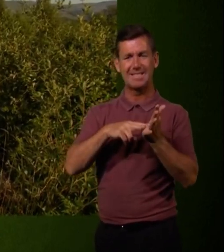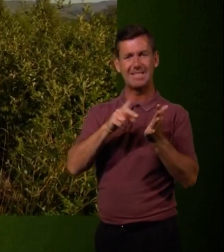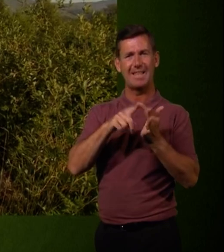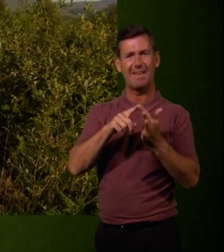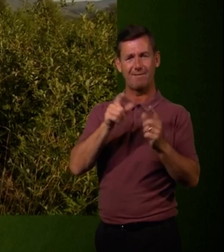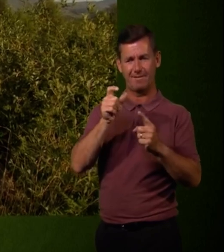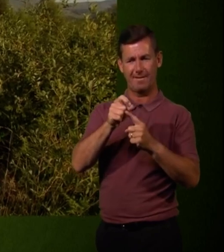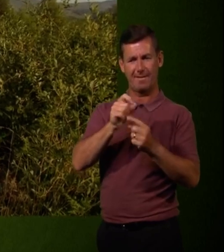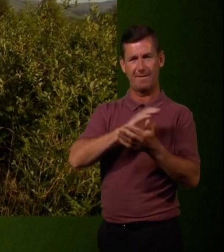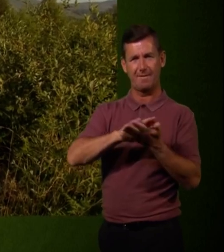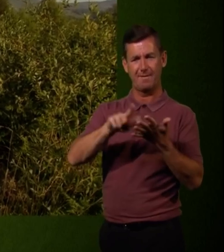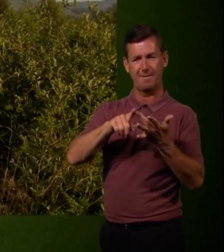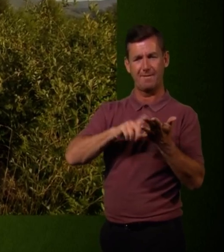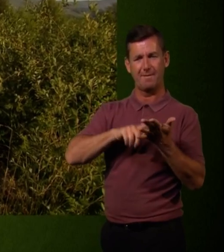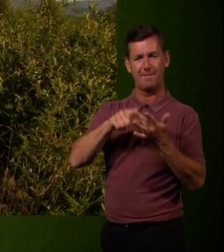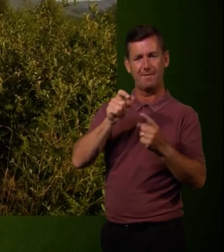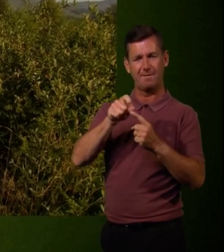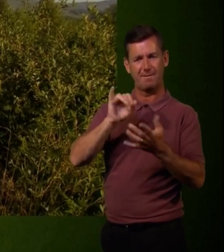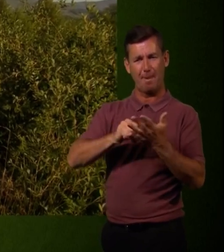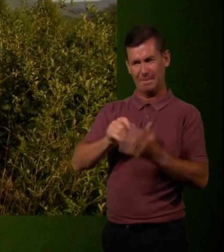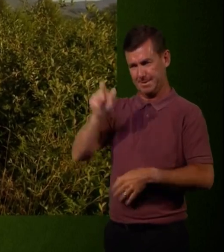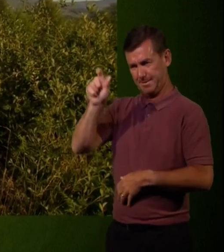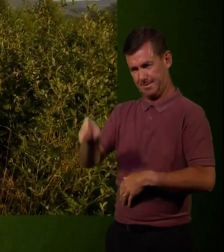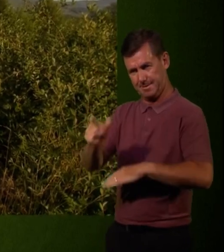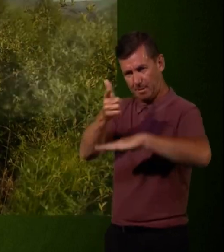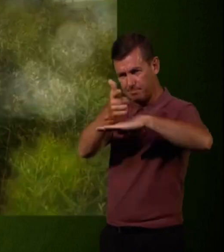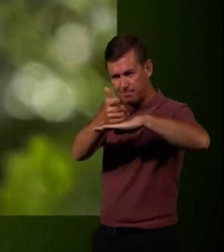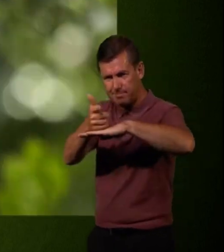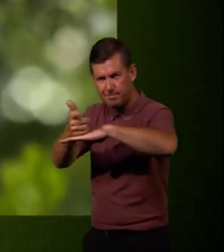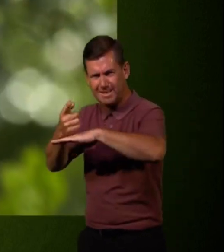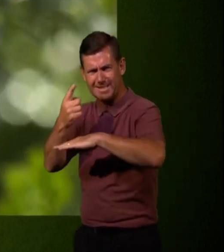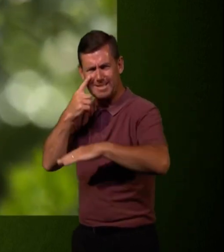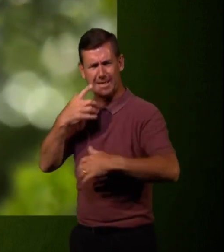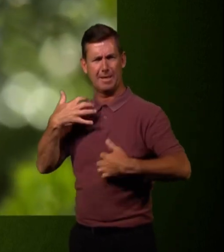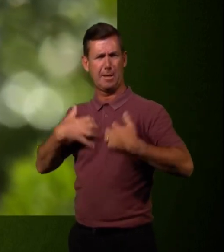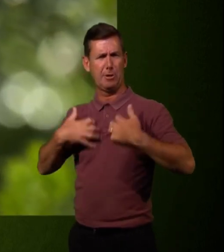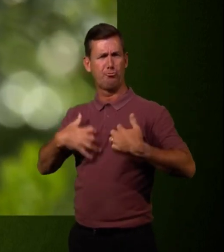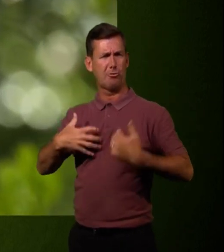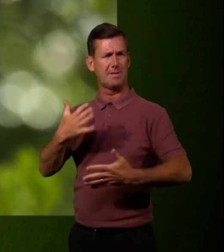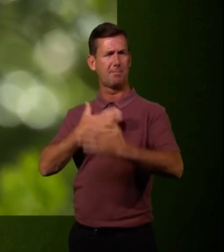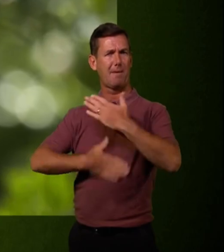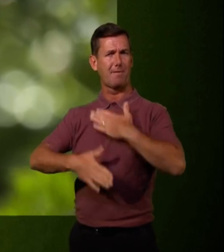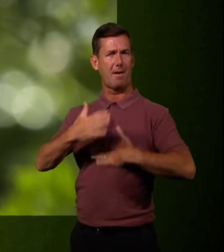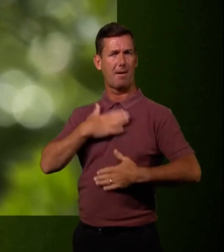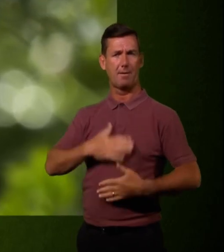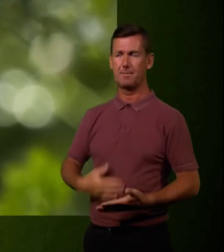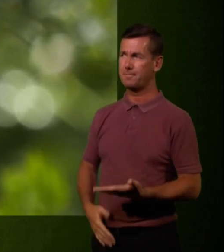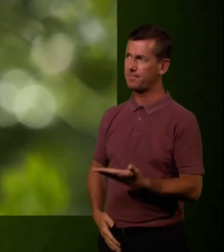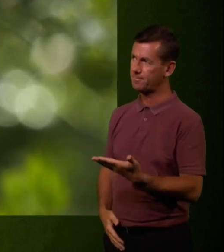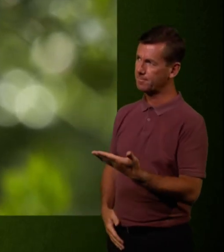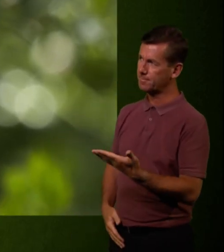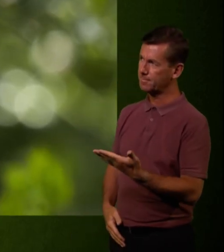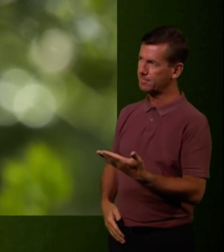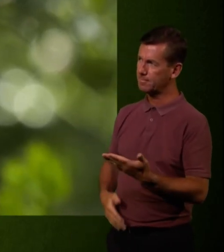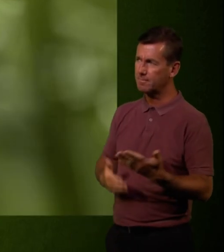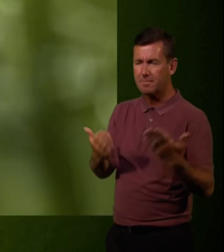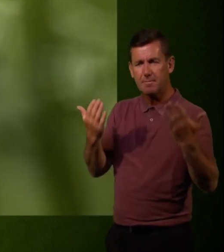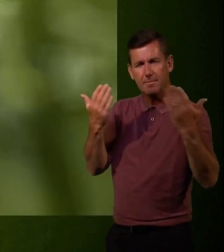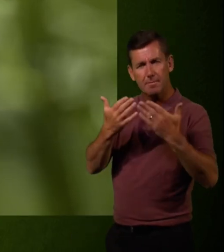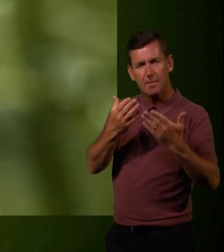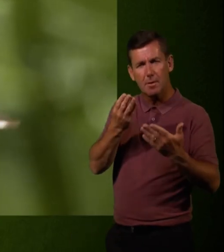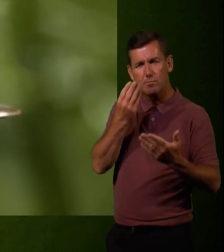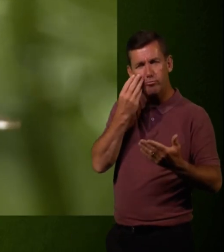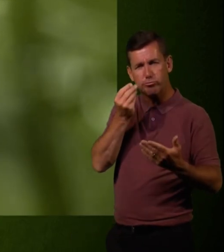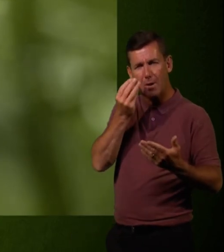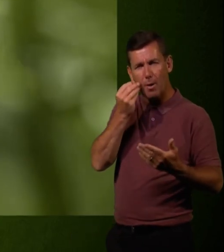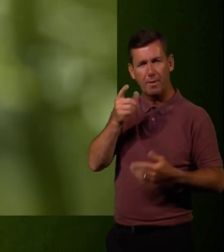interesting behaviour. So let's start first with the female. Let's take a look at that dusty brown female again. Now you can